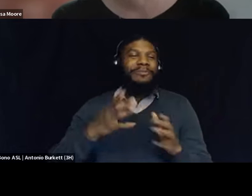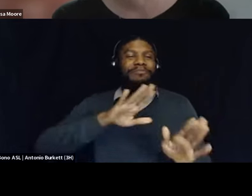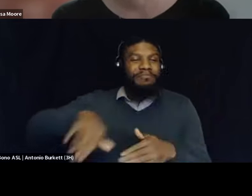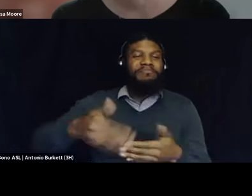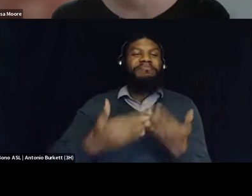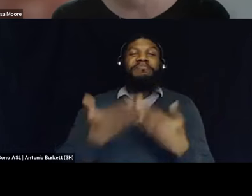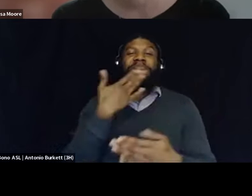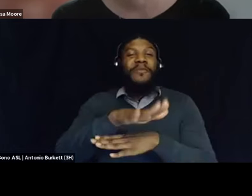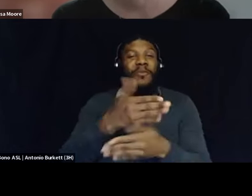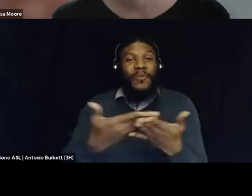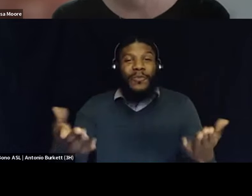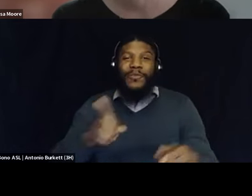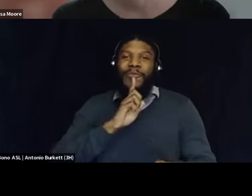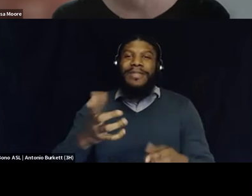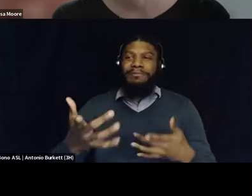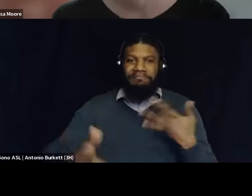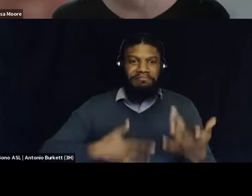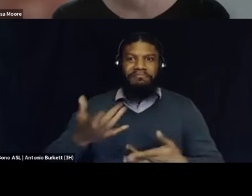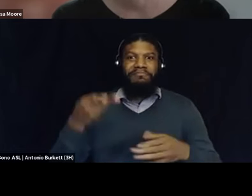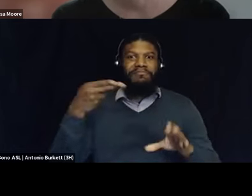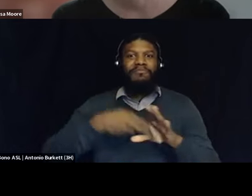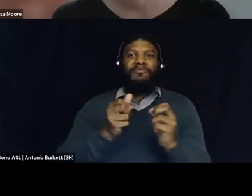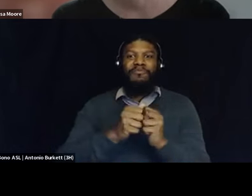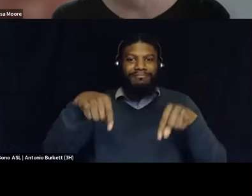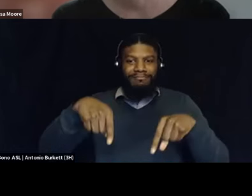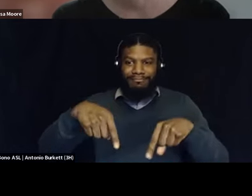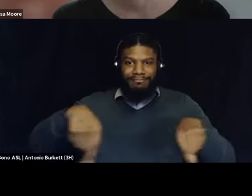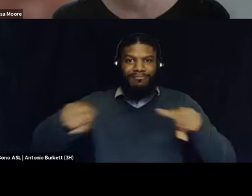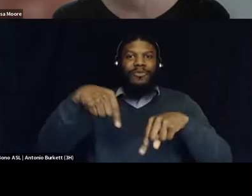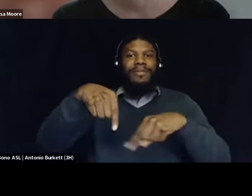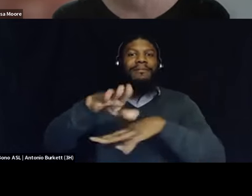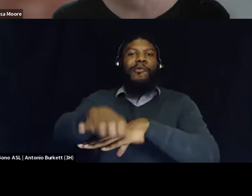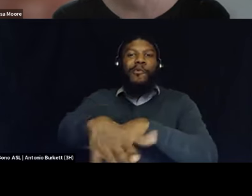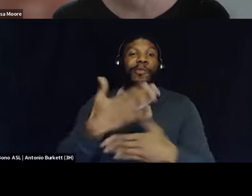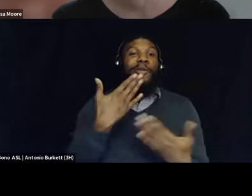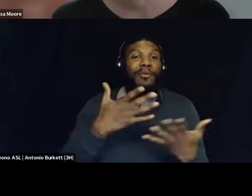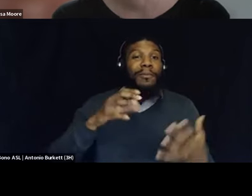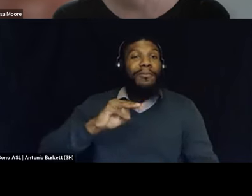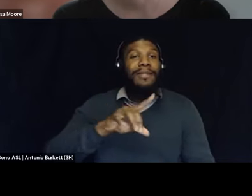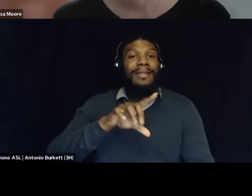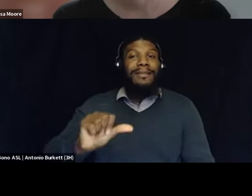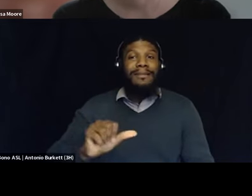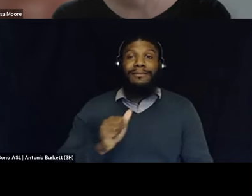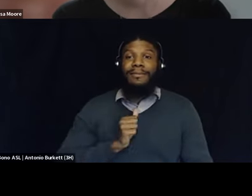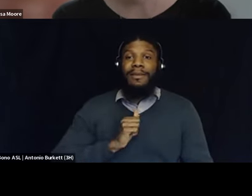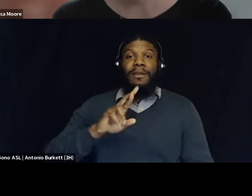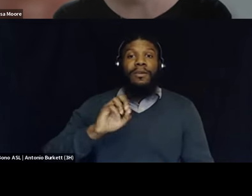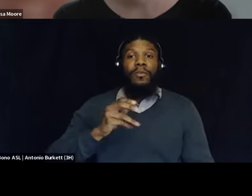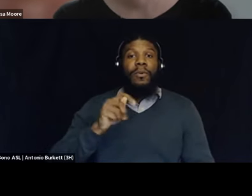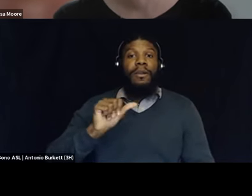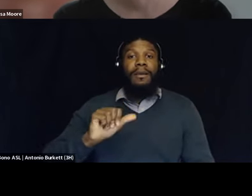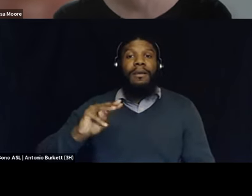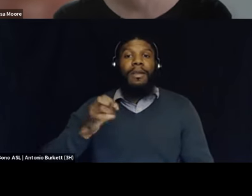everyone. I'm so glad to be with you all this afternoon. Thanks, Melissa. I'm Roberta Myers Douglas,